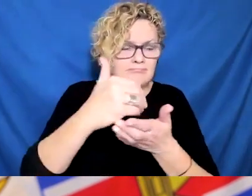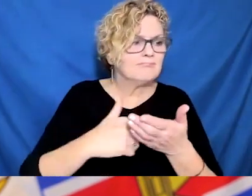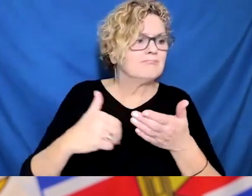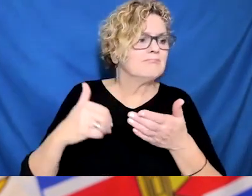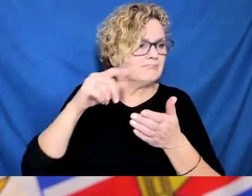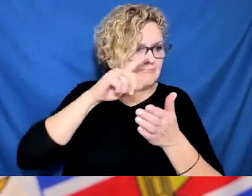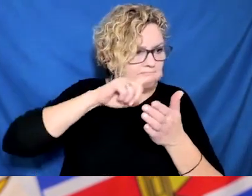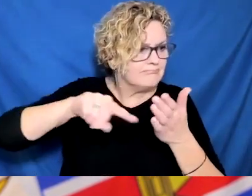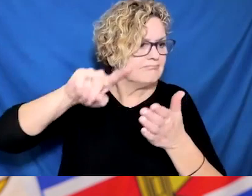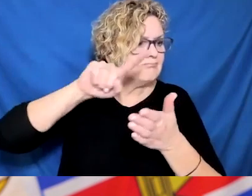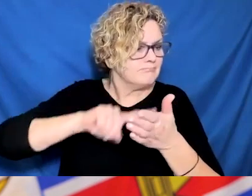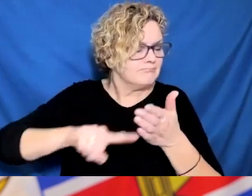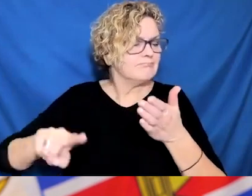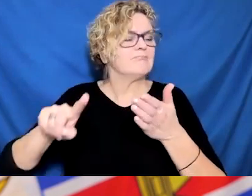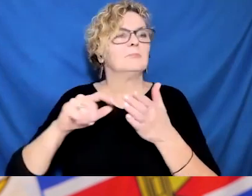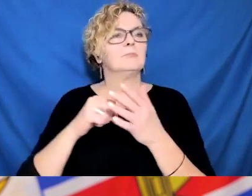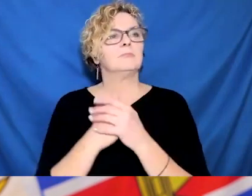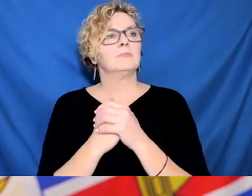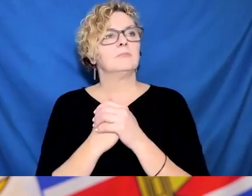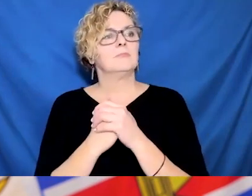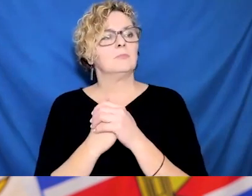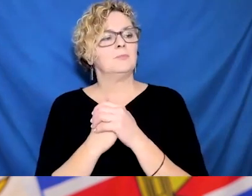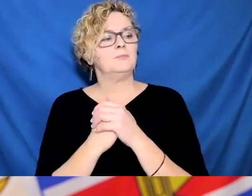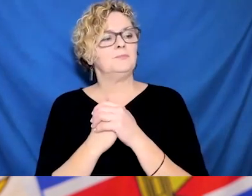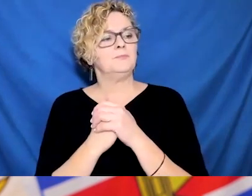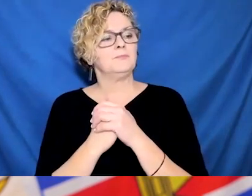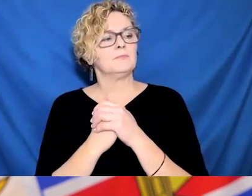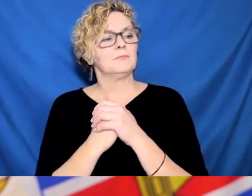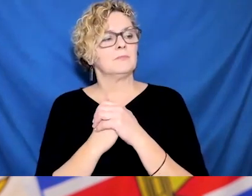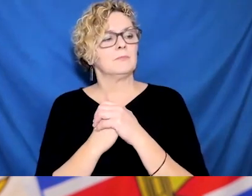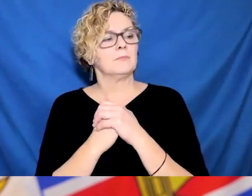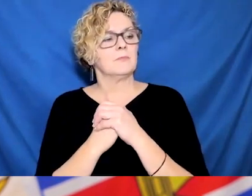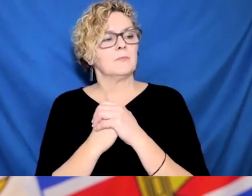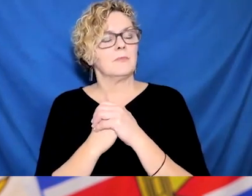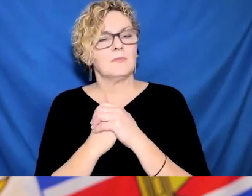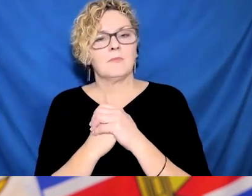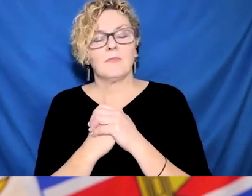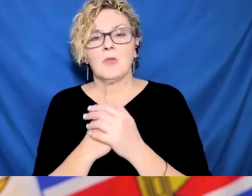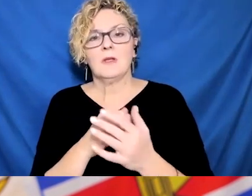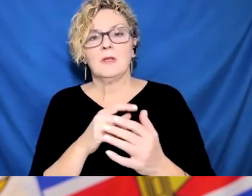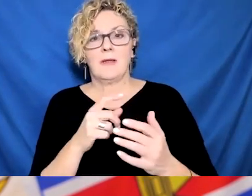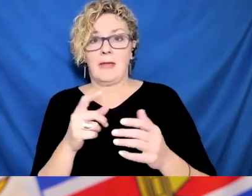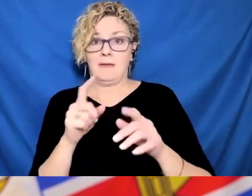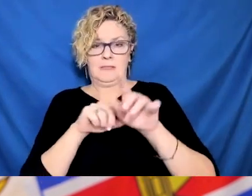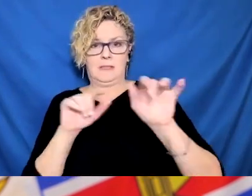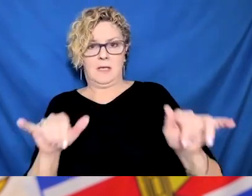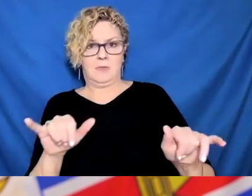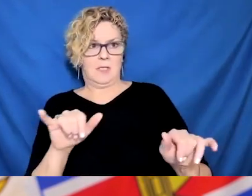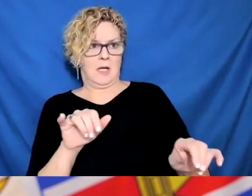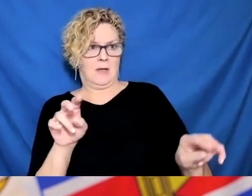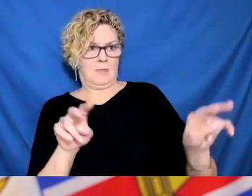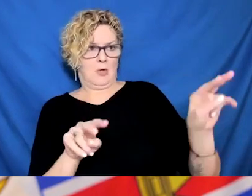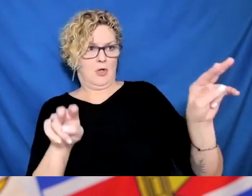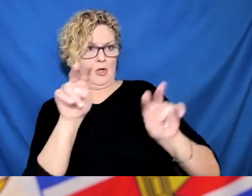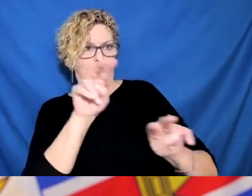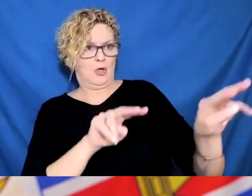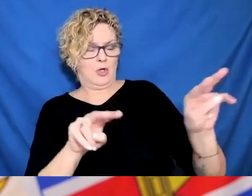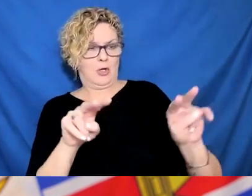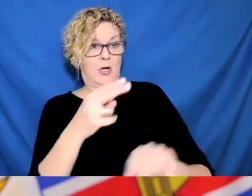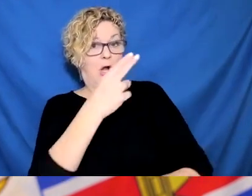guidelines saying unvaccinated people could only have to isolate for five days, then on Wednesday went back to 10 days? Dr.